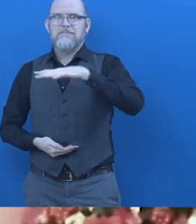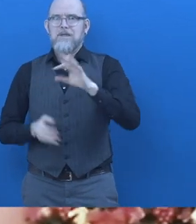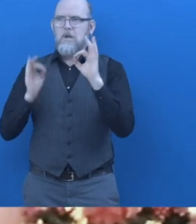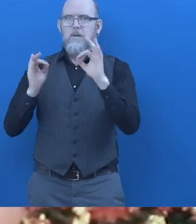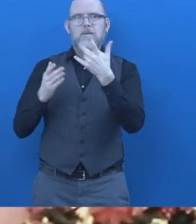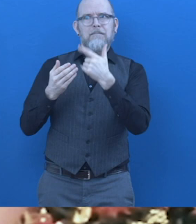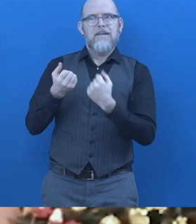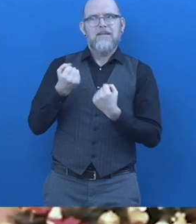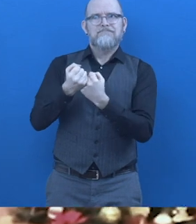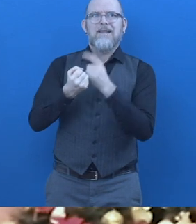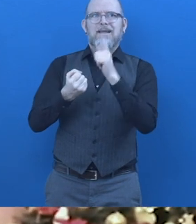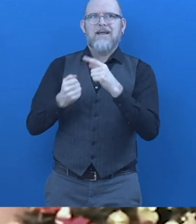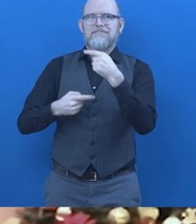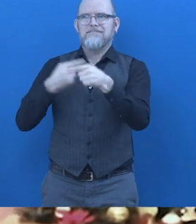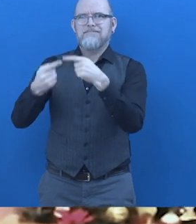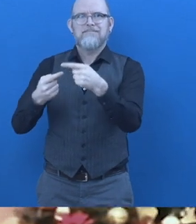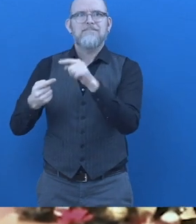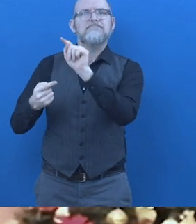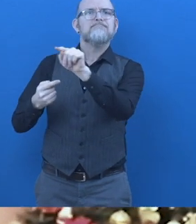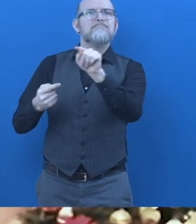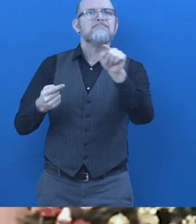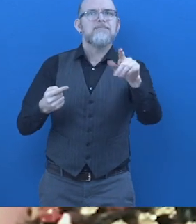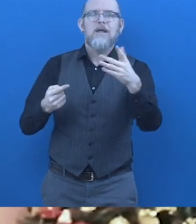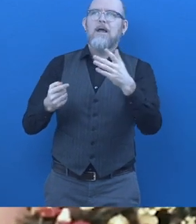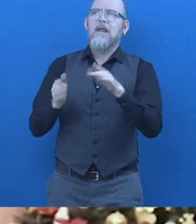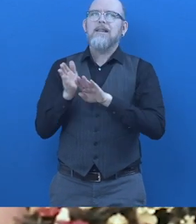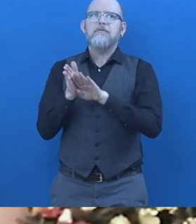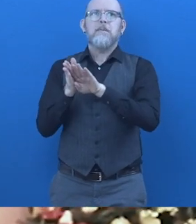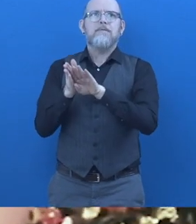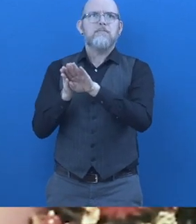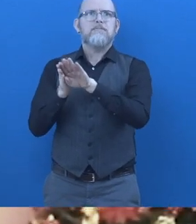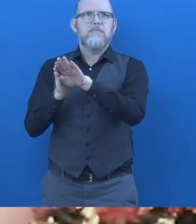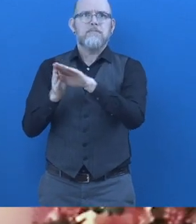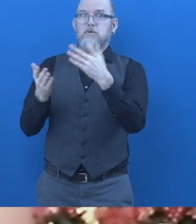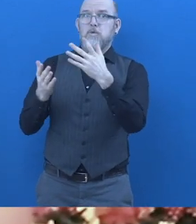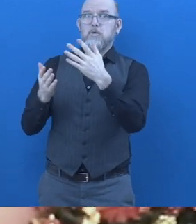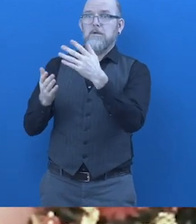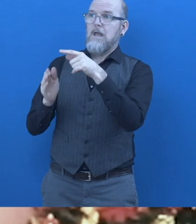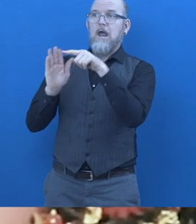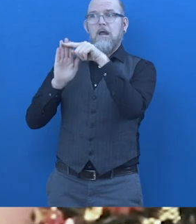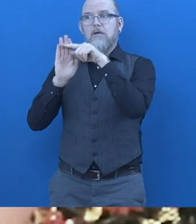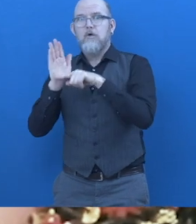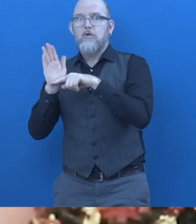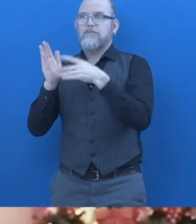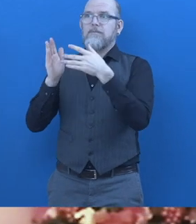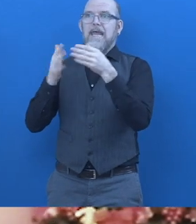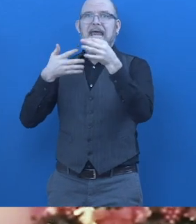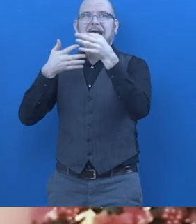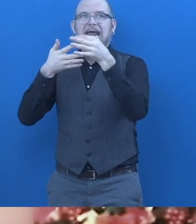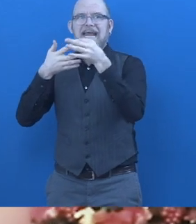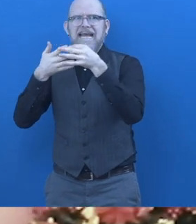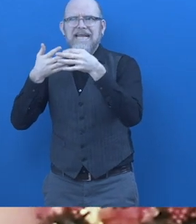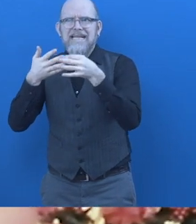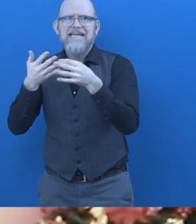itself will be a good component for taking it